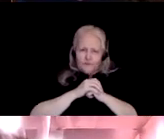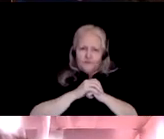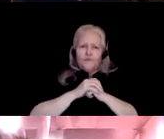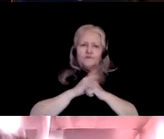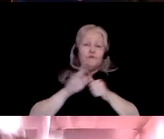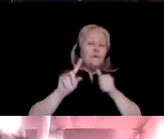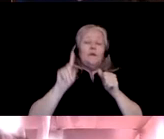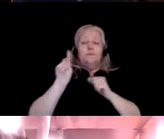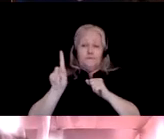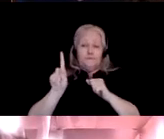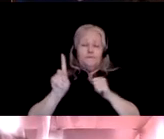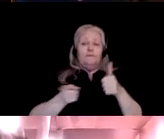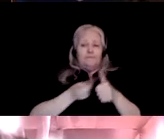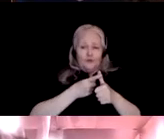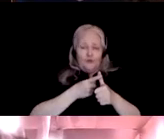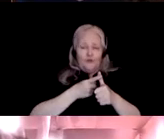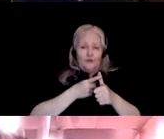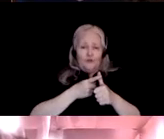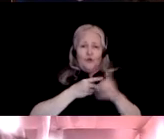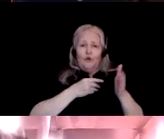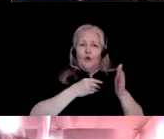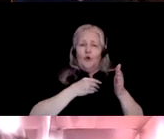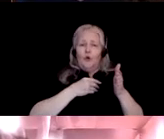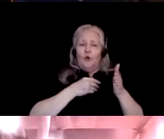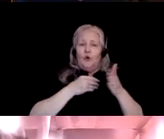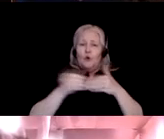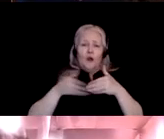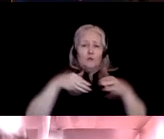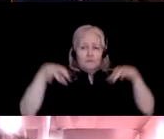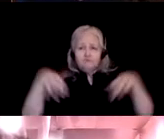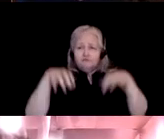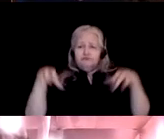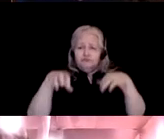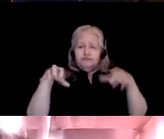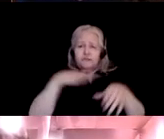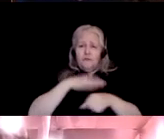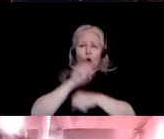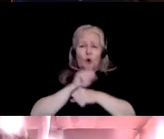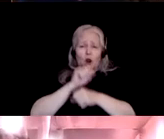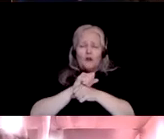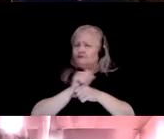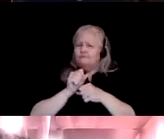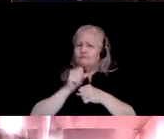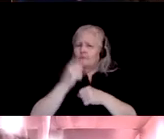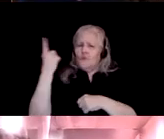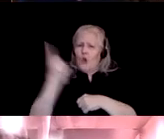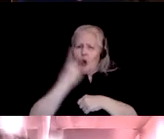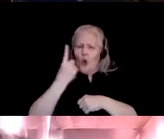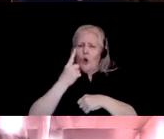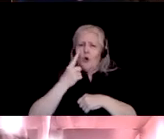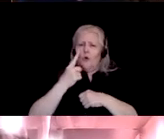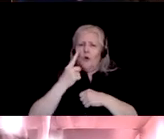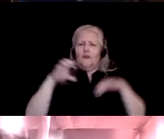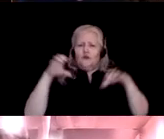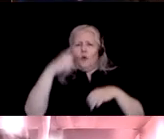place, whatever amount of work I did was always done at the behest of my people.